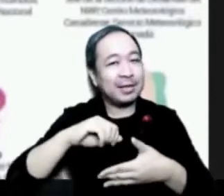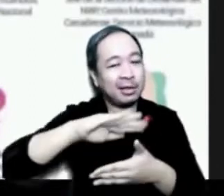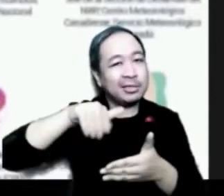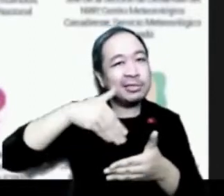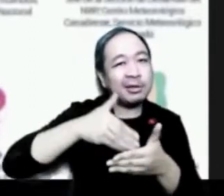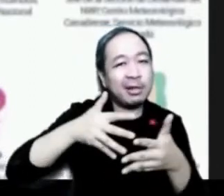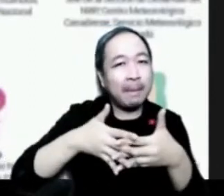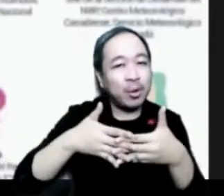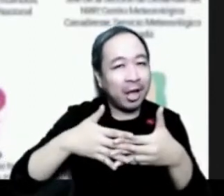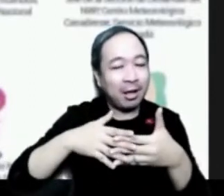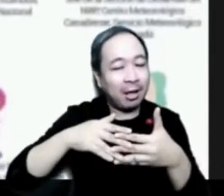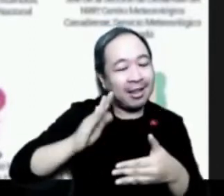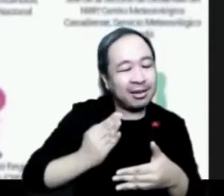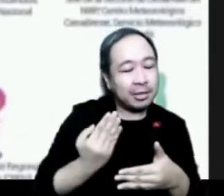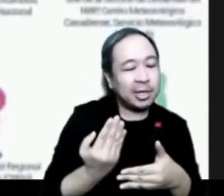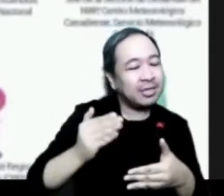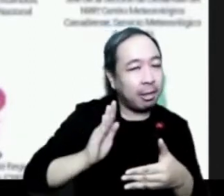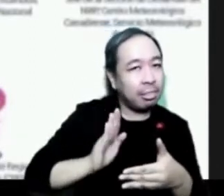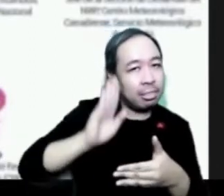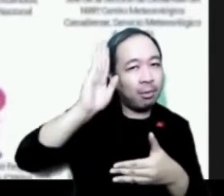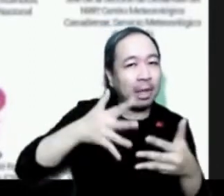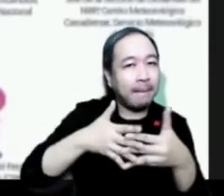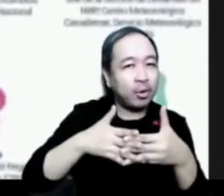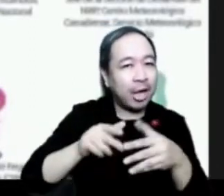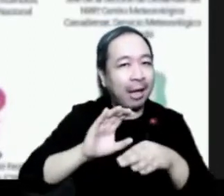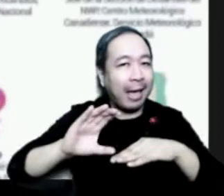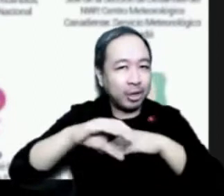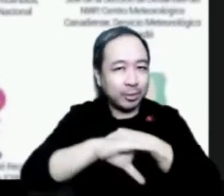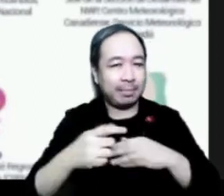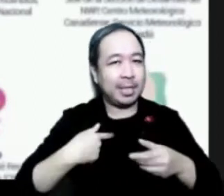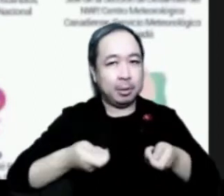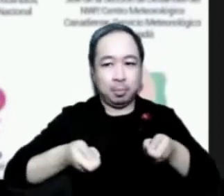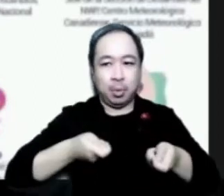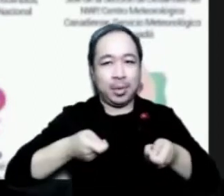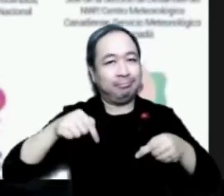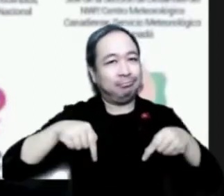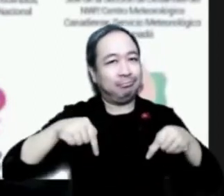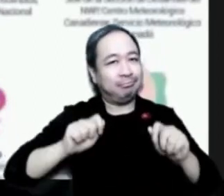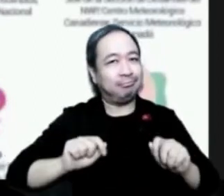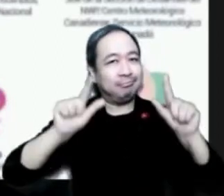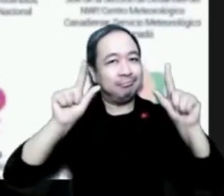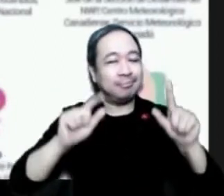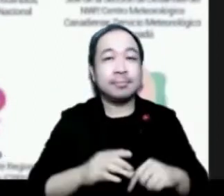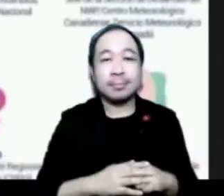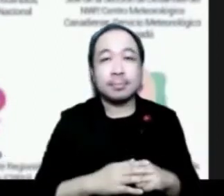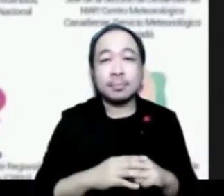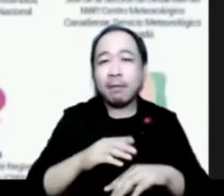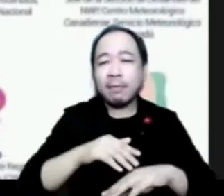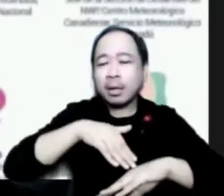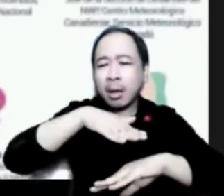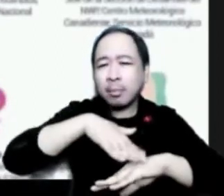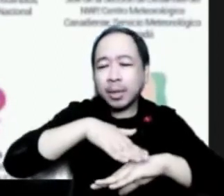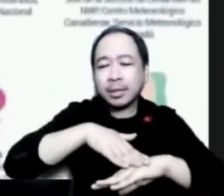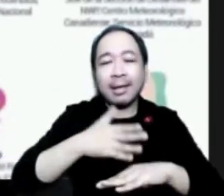moderate this first part of the session. First of all, I would like to remind you that we have interpretation